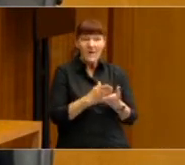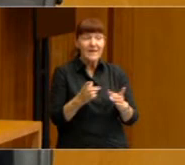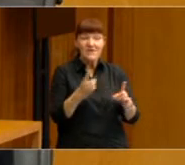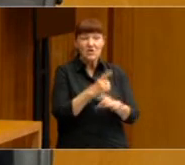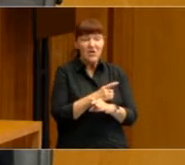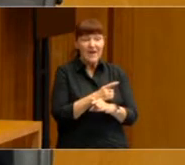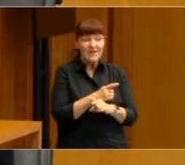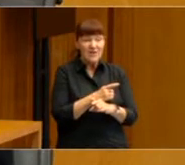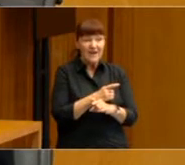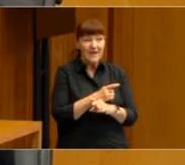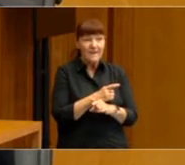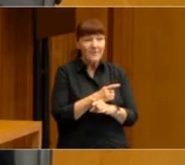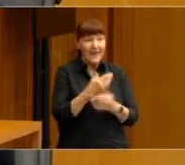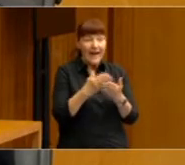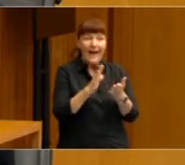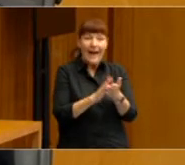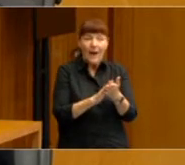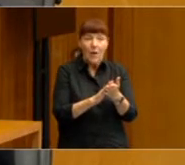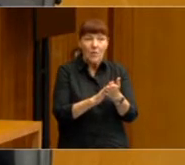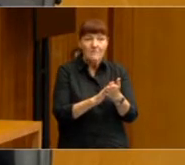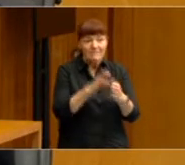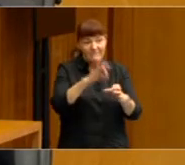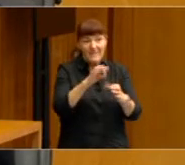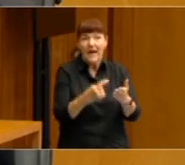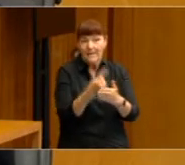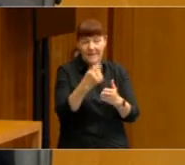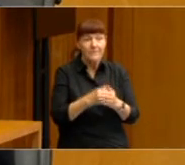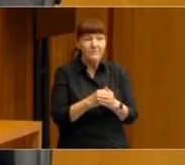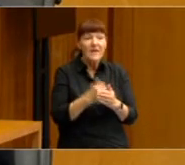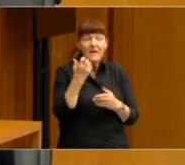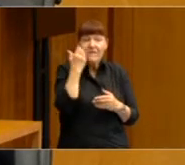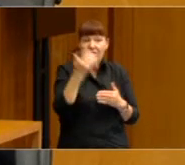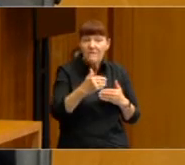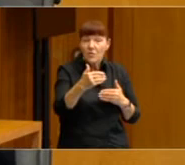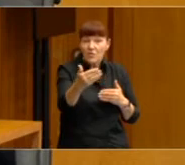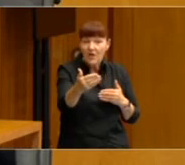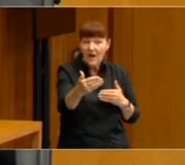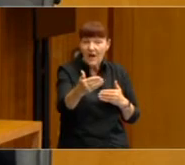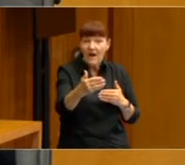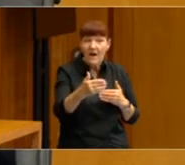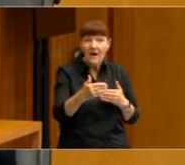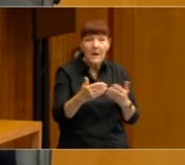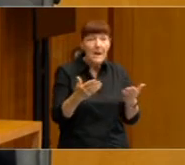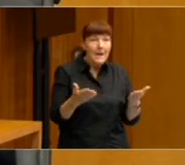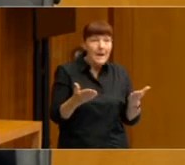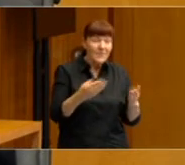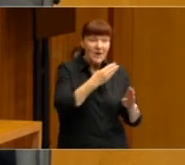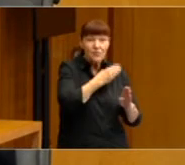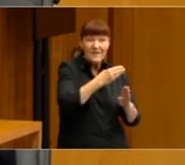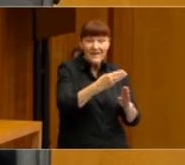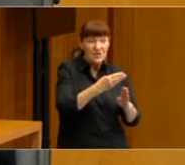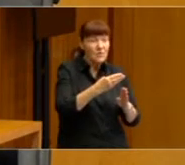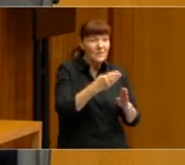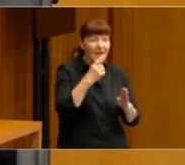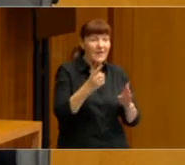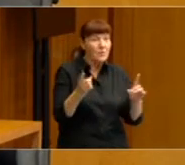politics. Where this is going in the longer term is that traditional election campaigns, I think, really don't operate.